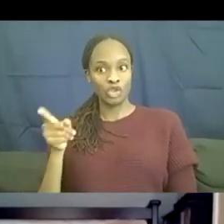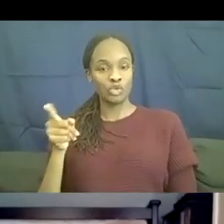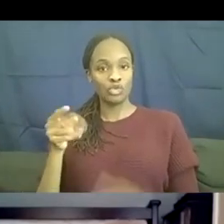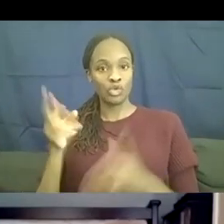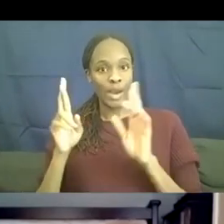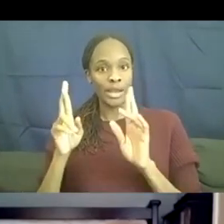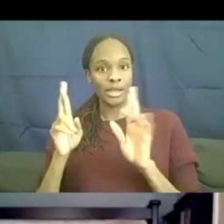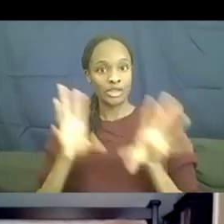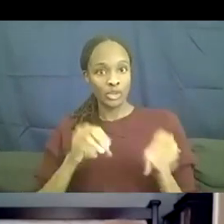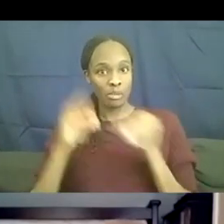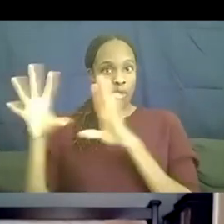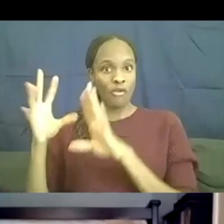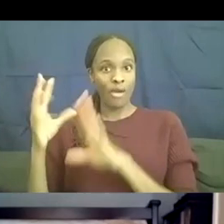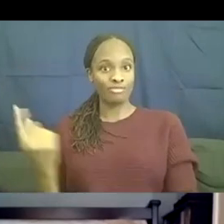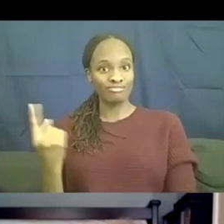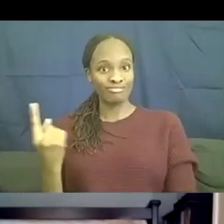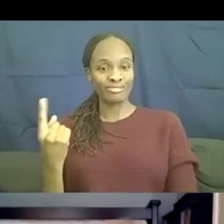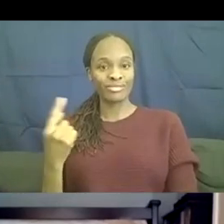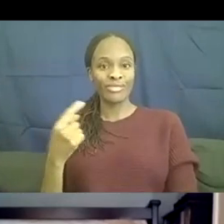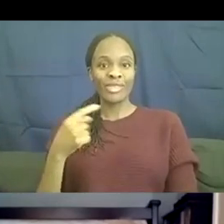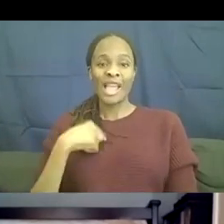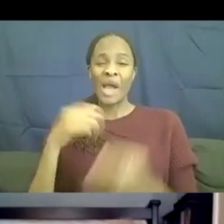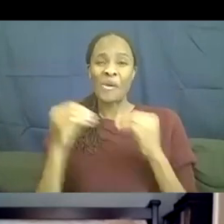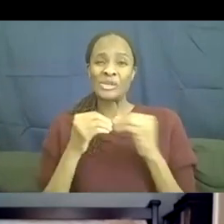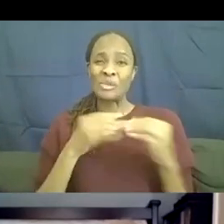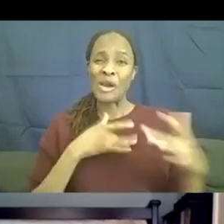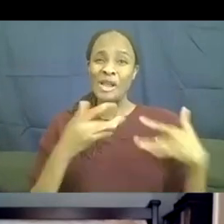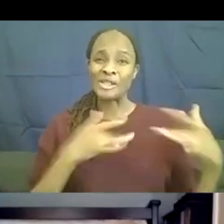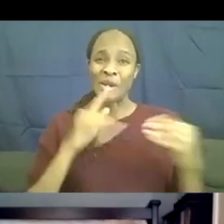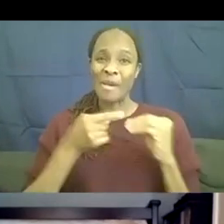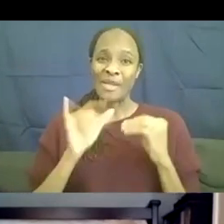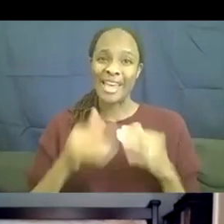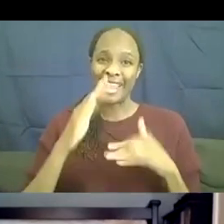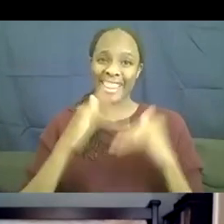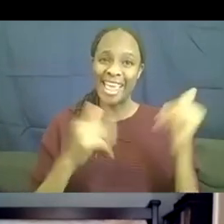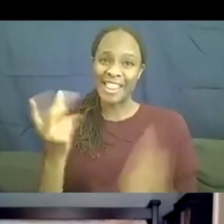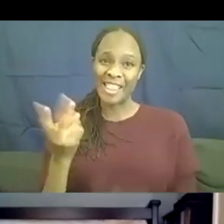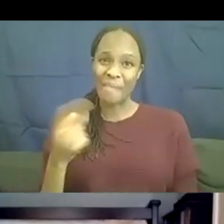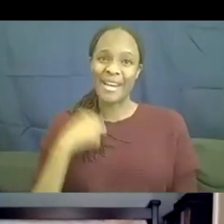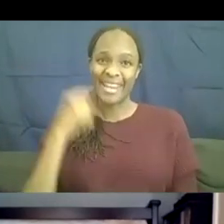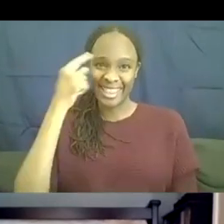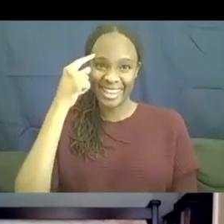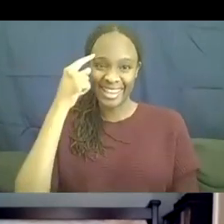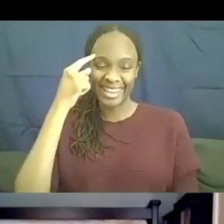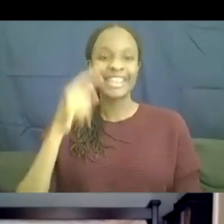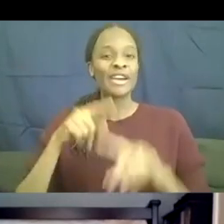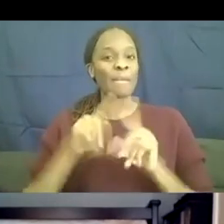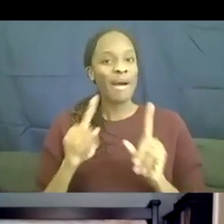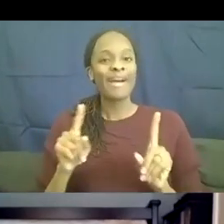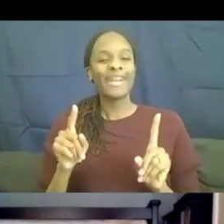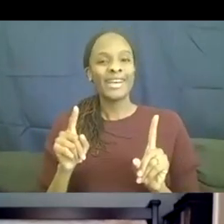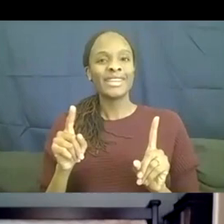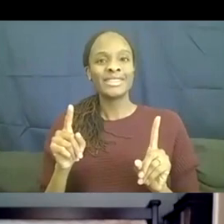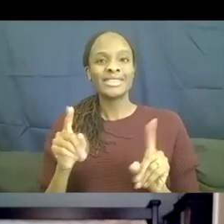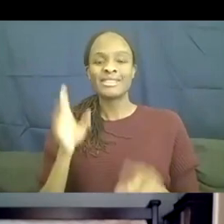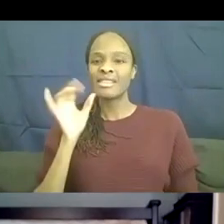own. I think I was more concerned about it than they were. Um, but it really came the, the initiative and the drive came